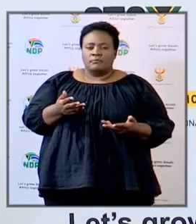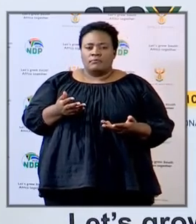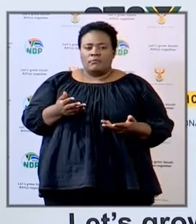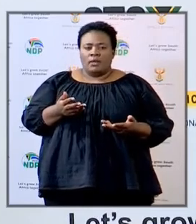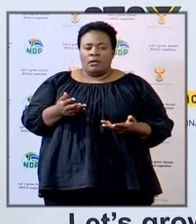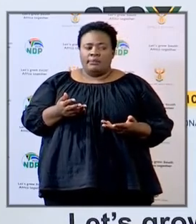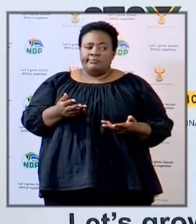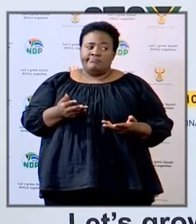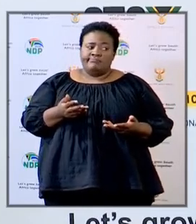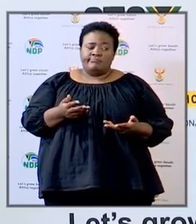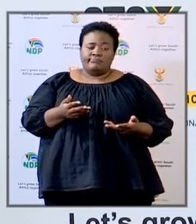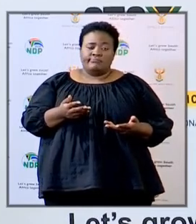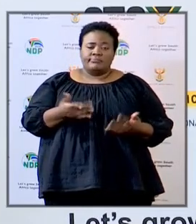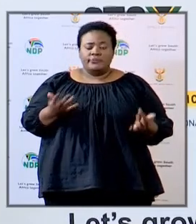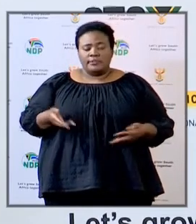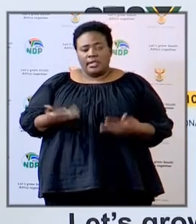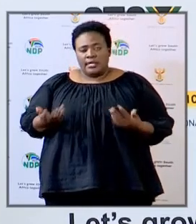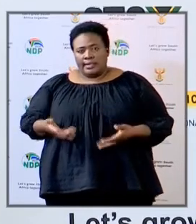some